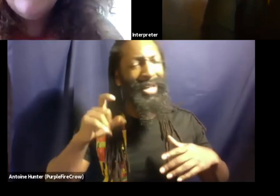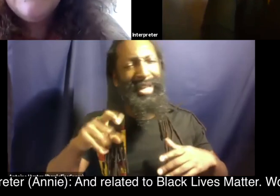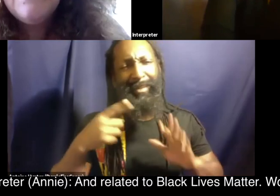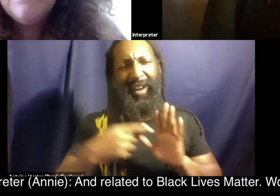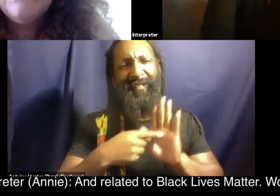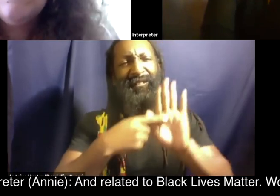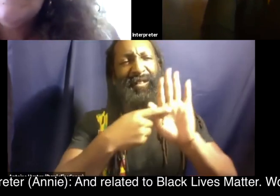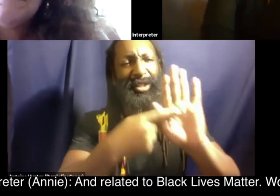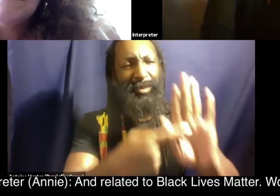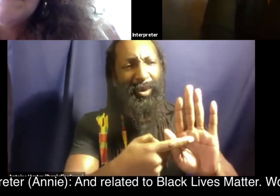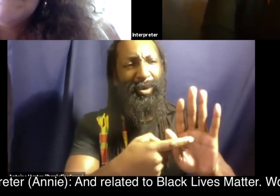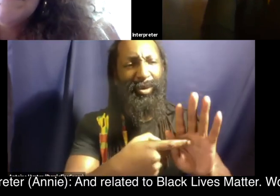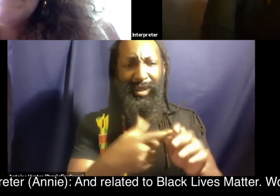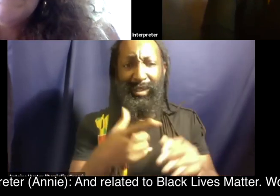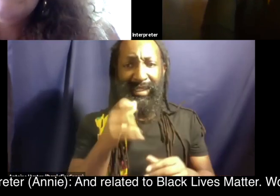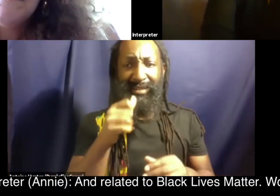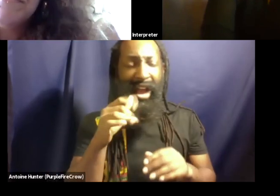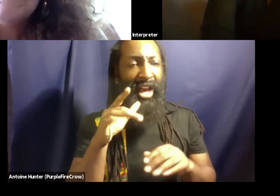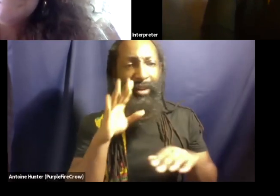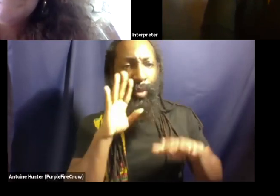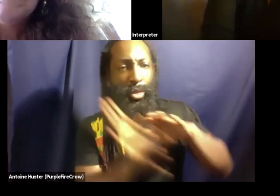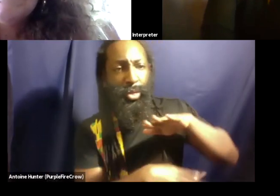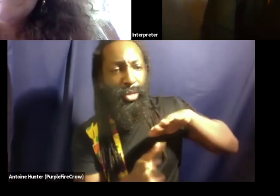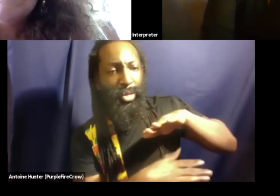and related to black lives matter wow